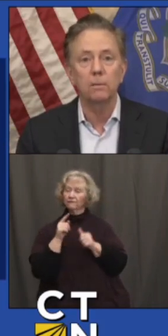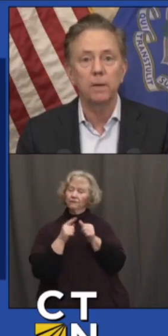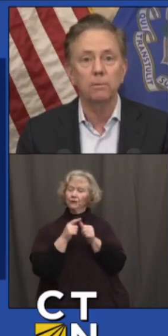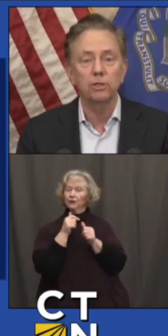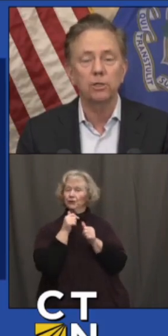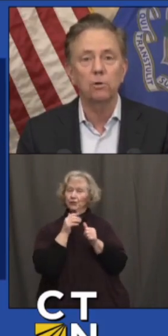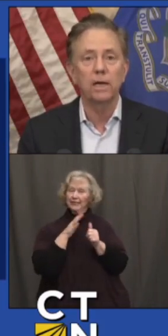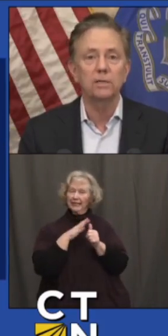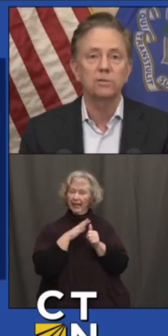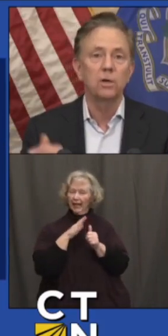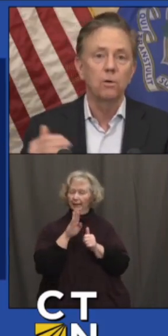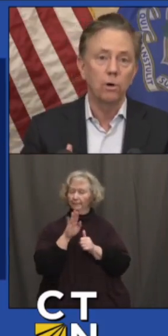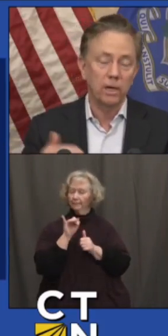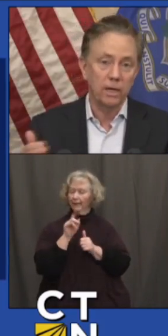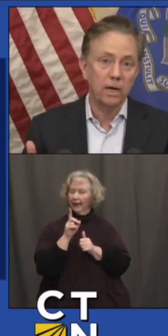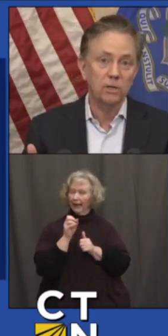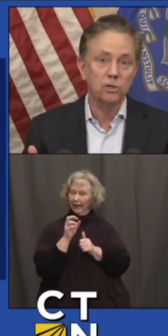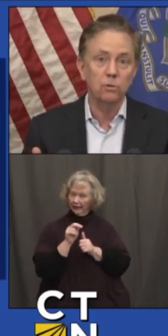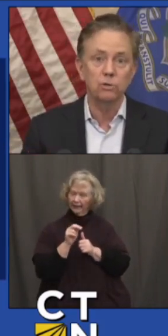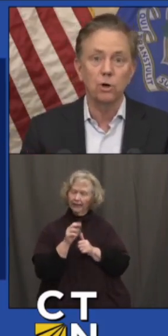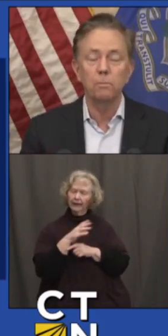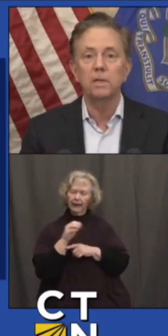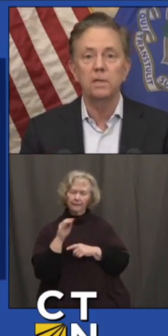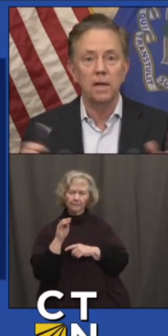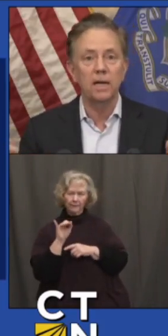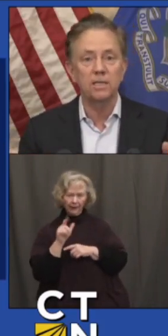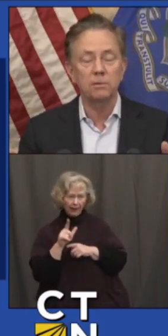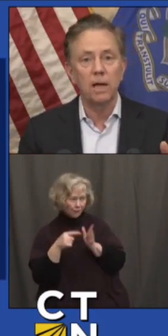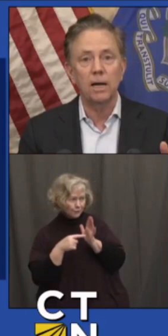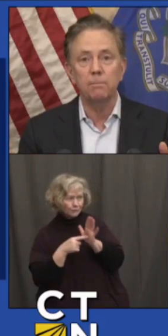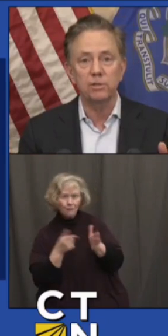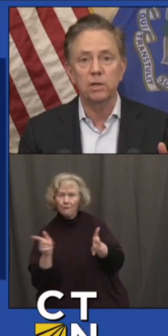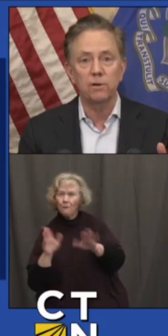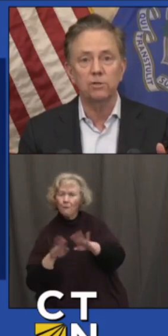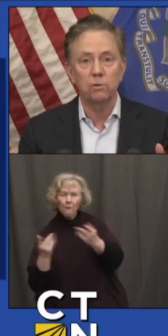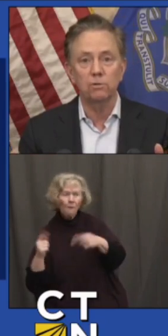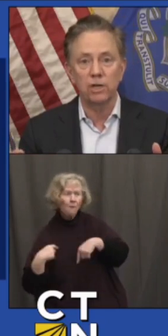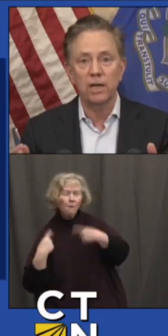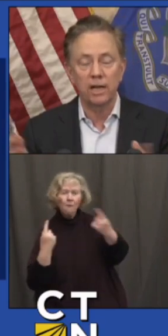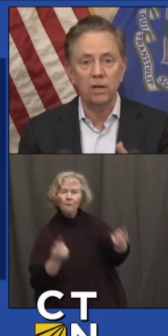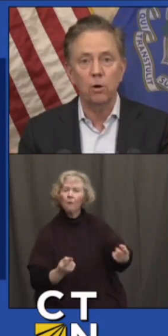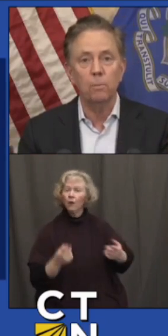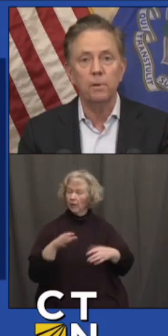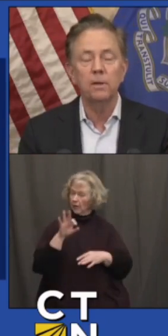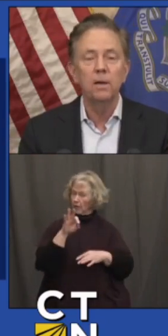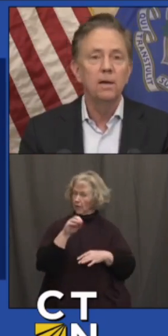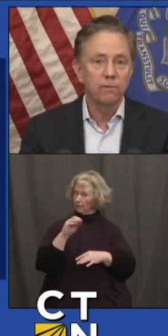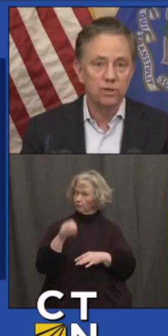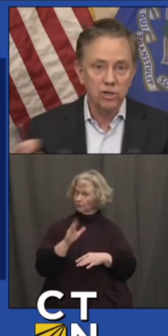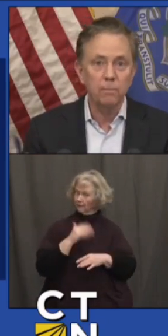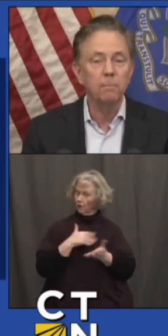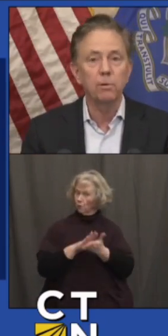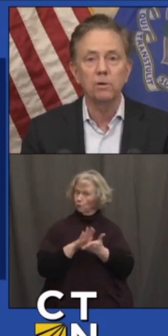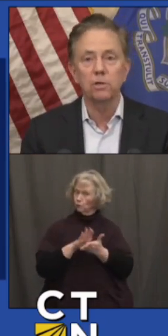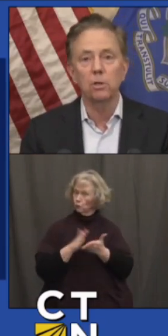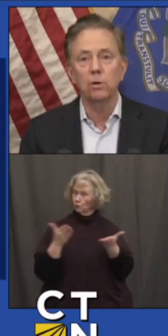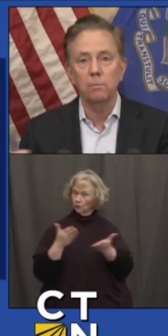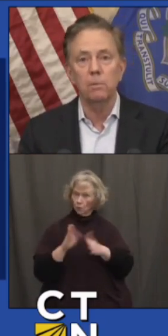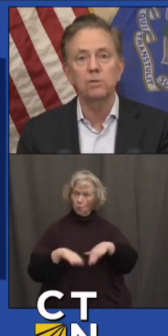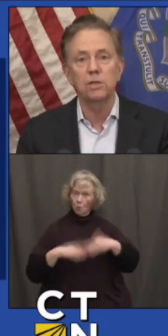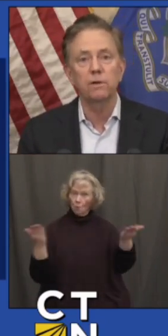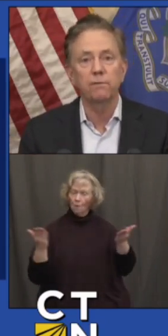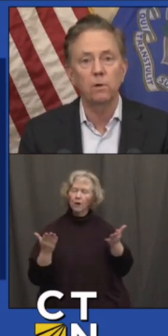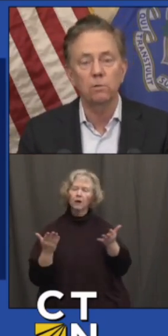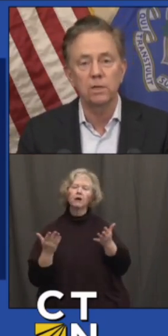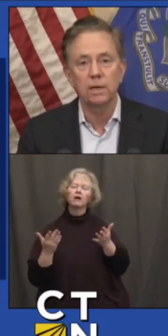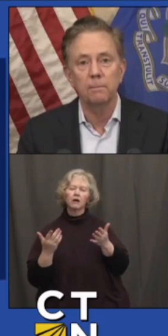wanted to be able to showcase work, get our schools open. Ninety-nine percent of our schools in Connecticut open for some in-person learning,